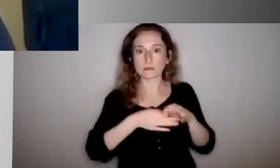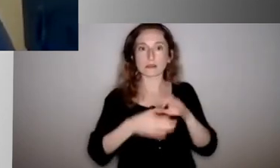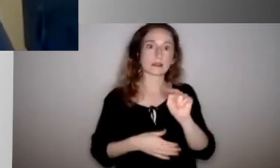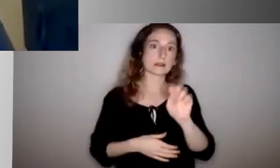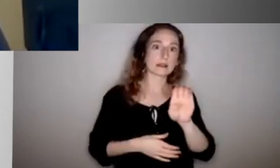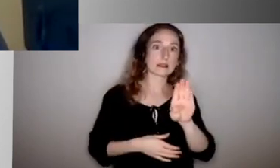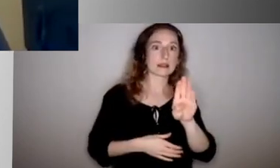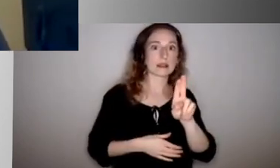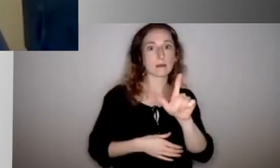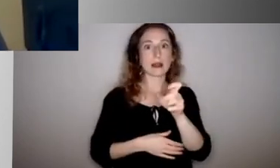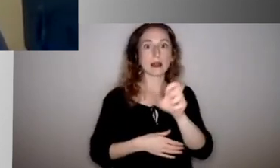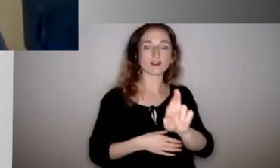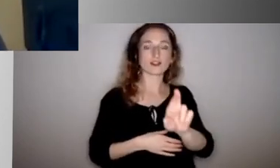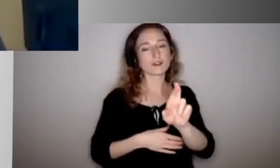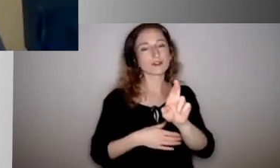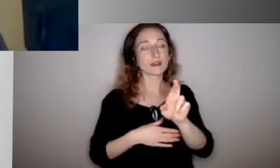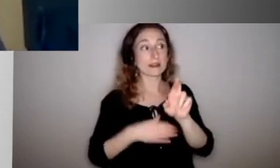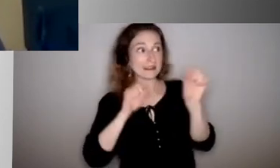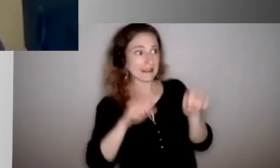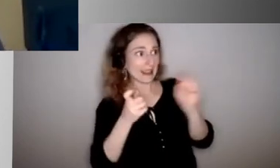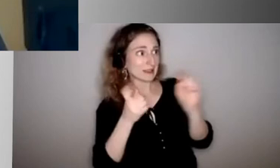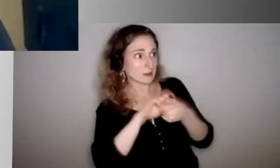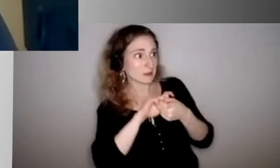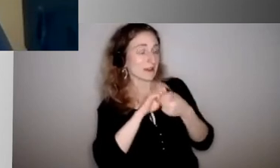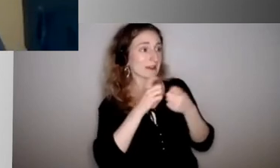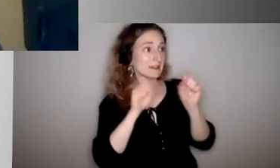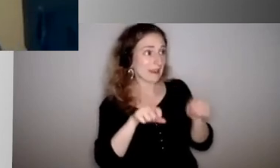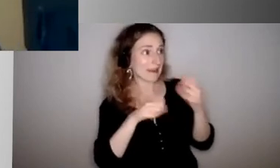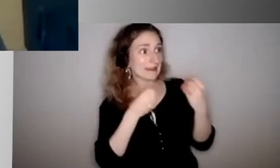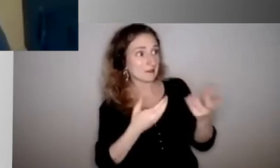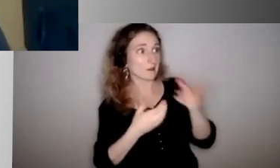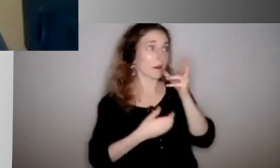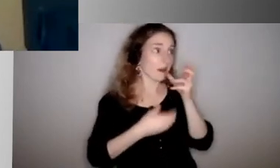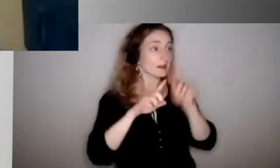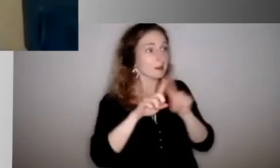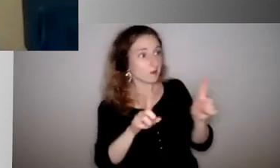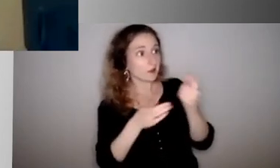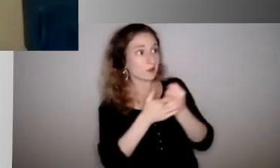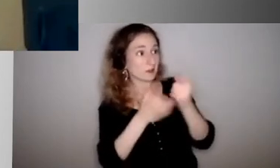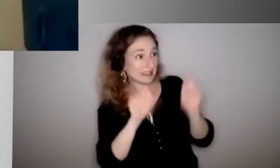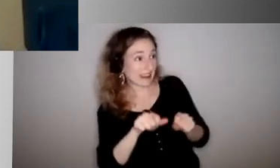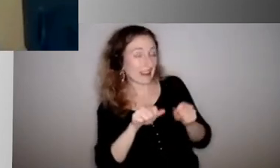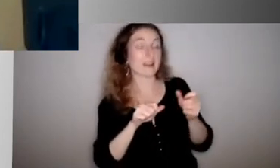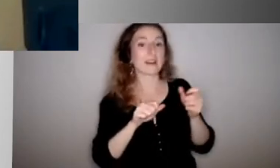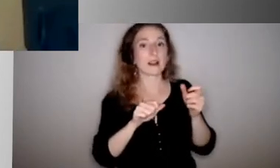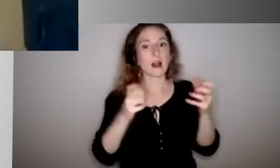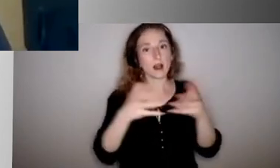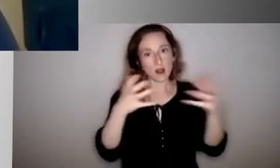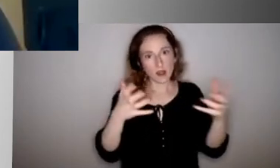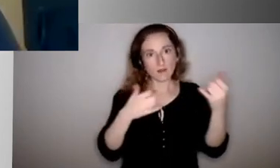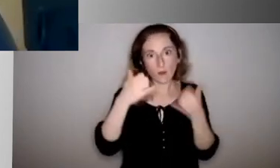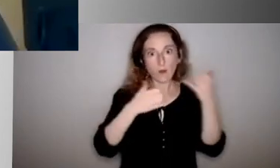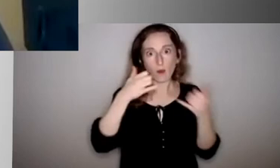some of our children over, if it's safe to do that, to a different type of treatment. And I know a lot of the calls, I think, also depends